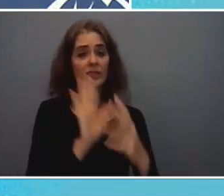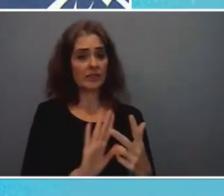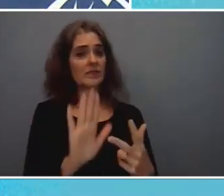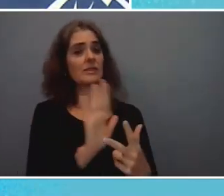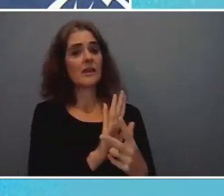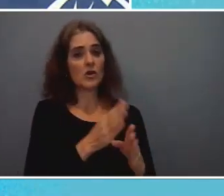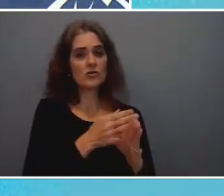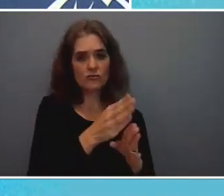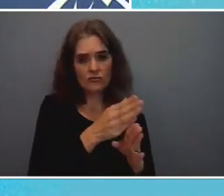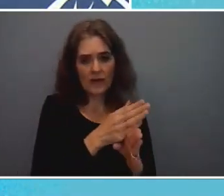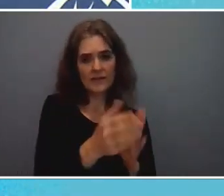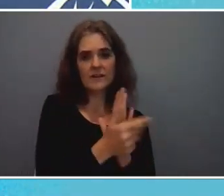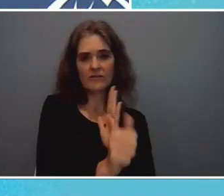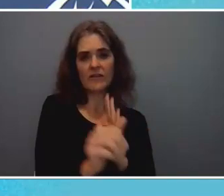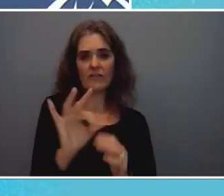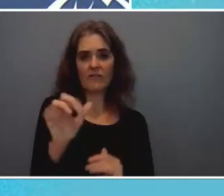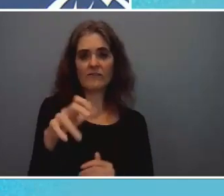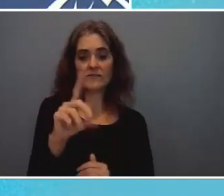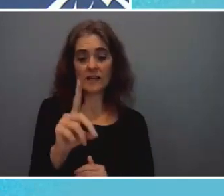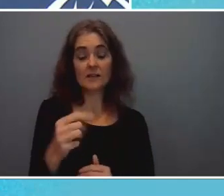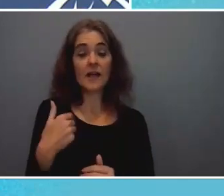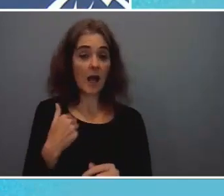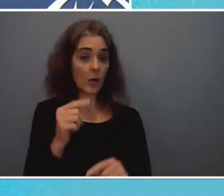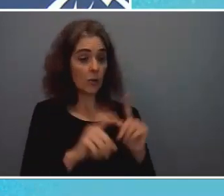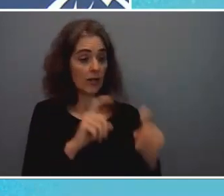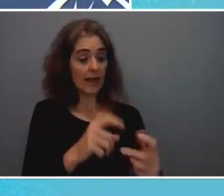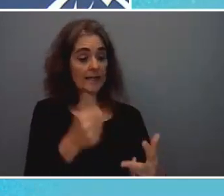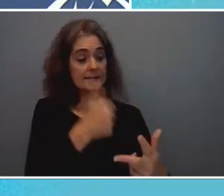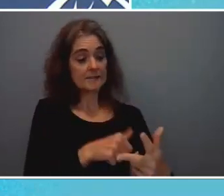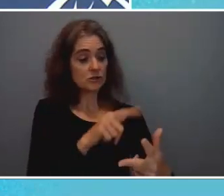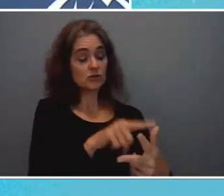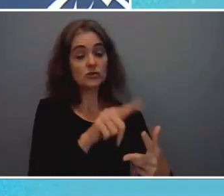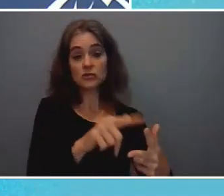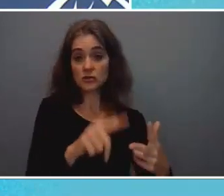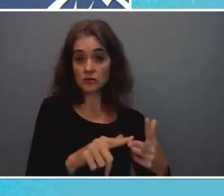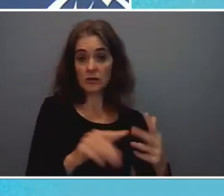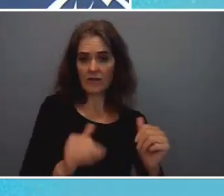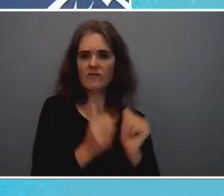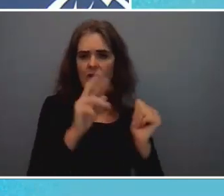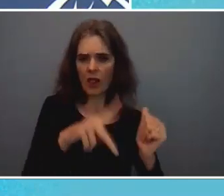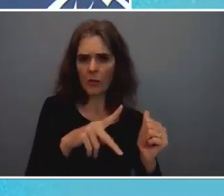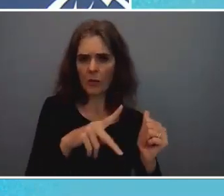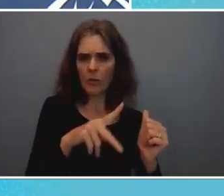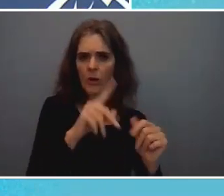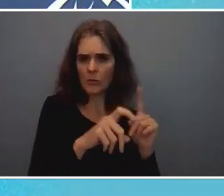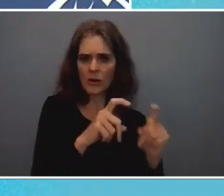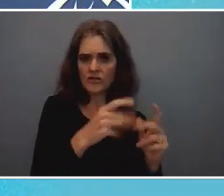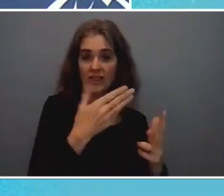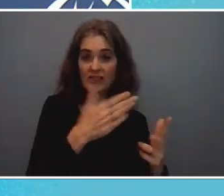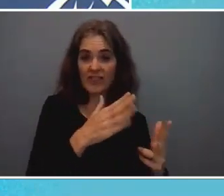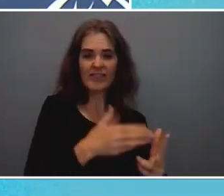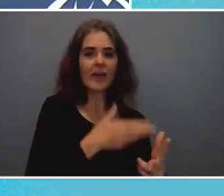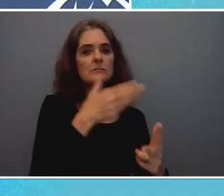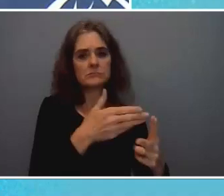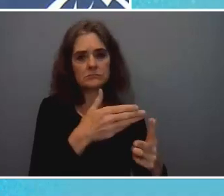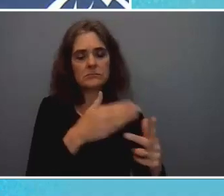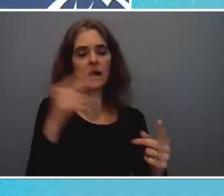I will ask each speaker a follow-up question then we'll move on to the next speaker until we hit all three